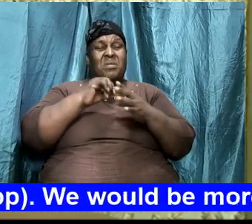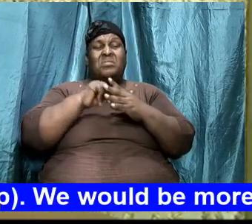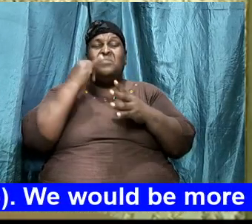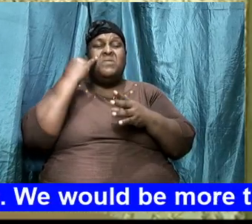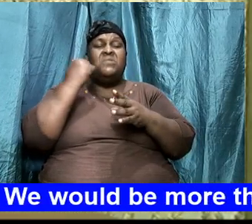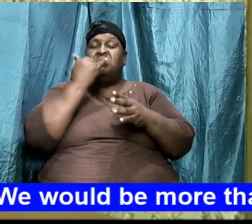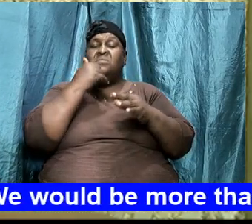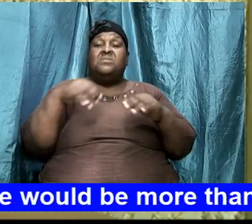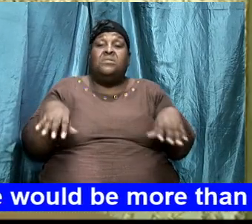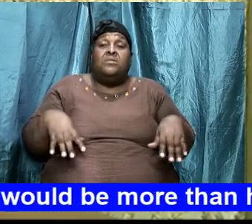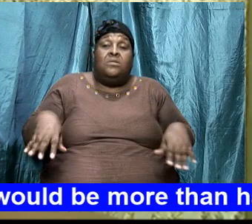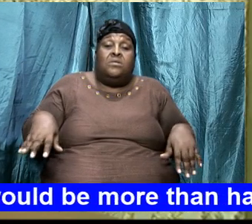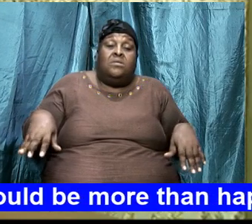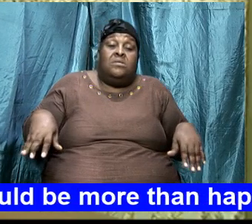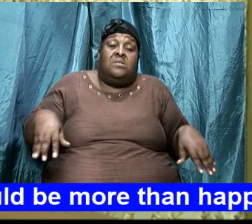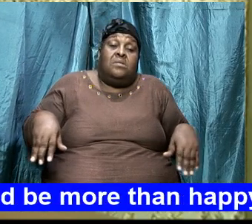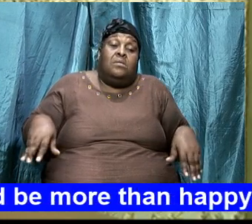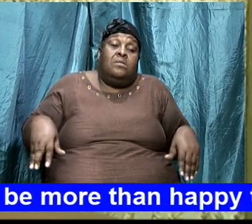boats